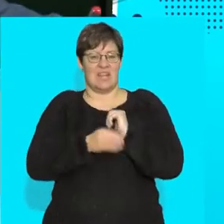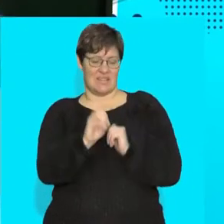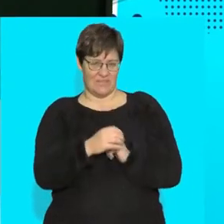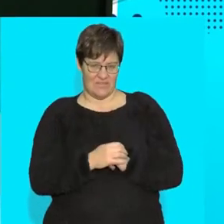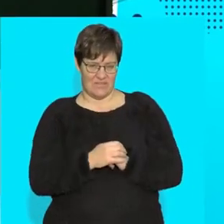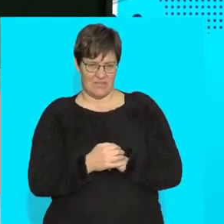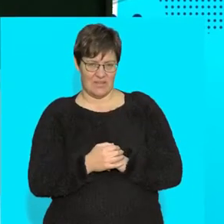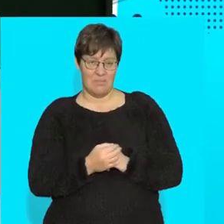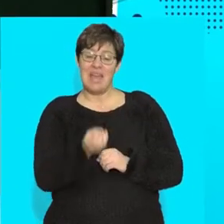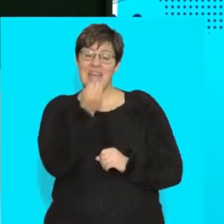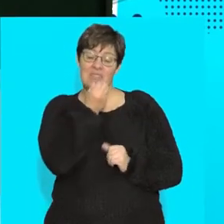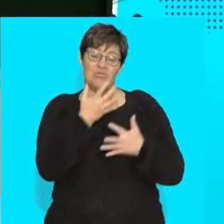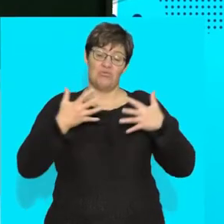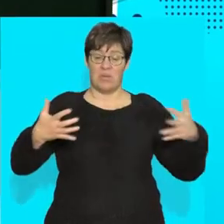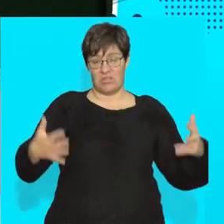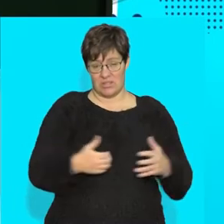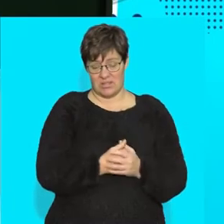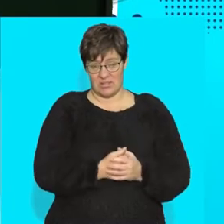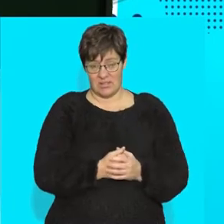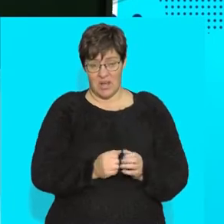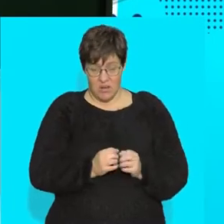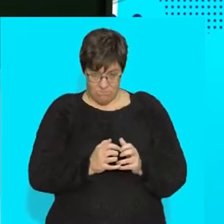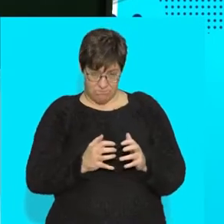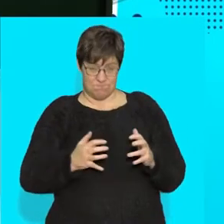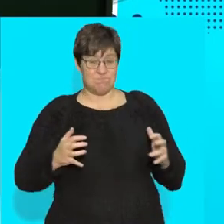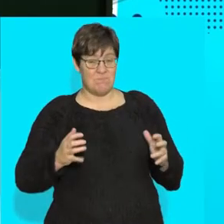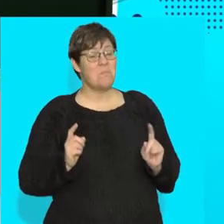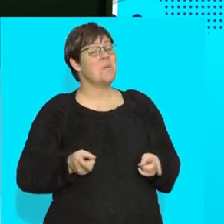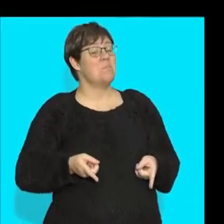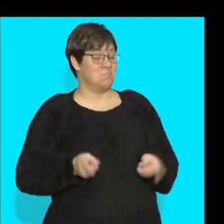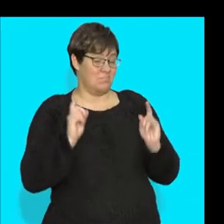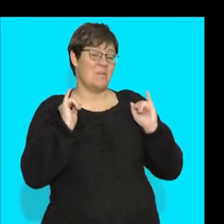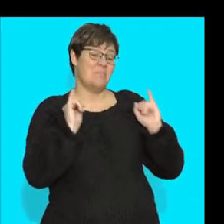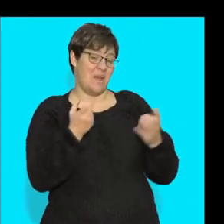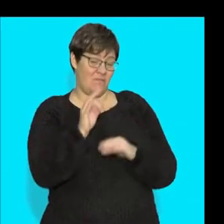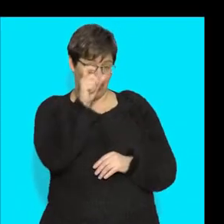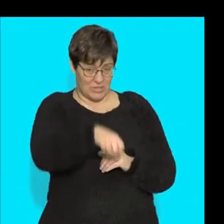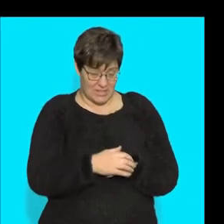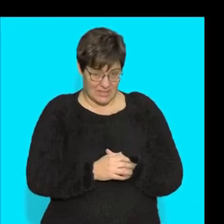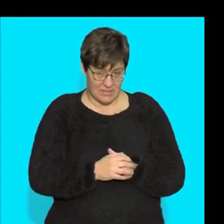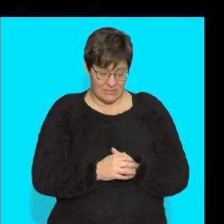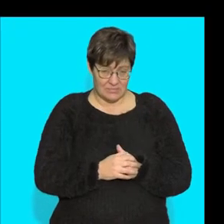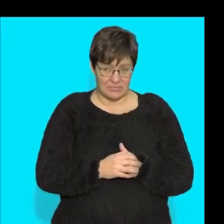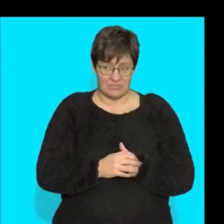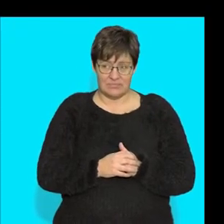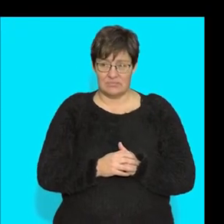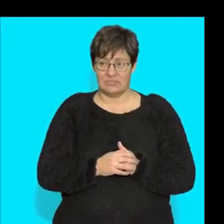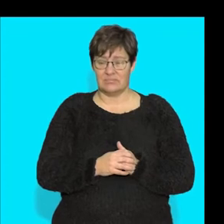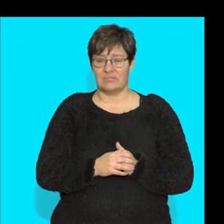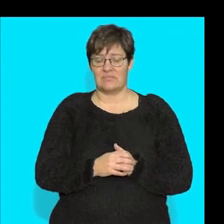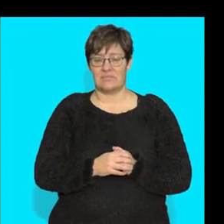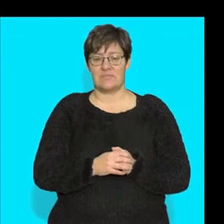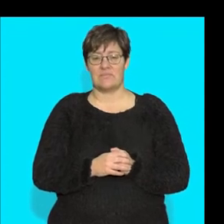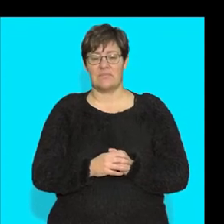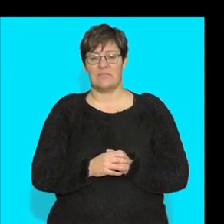if I eat too much and it fills up, it can be bad for me. All right. That is adipose connective tissues.